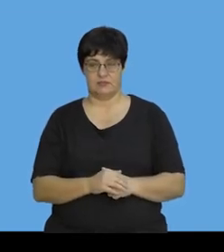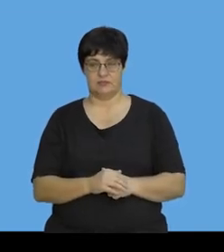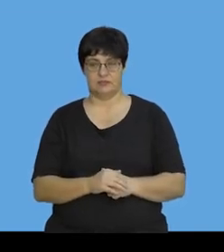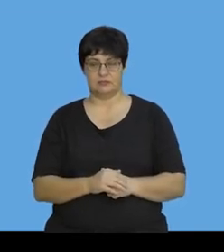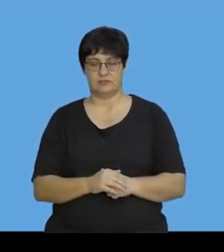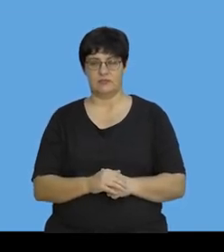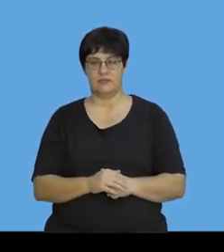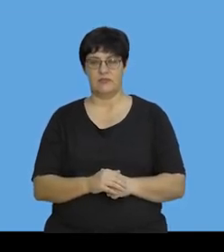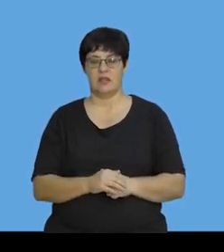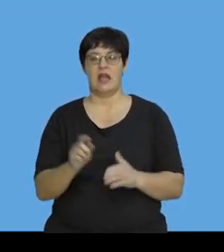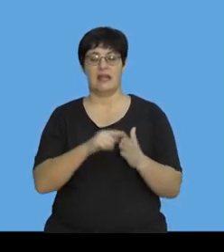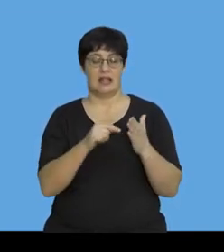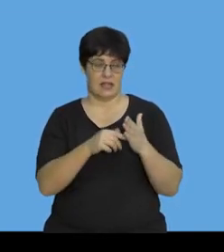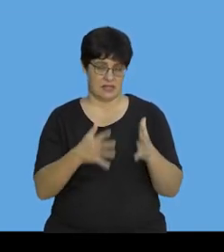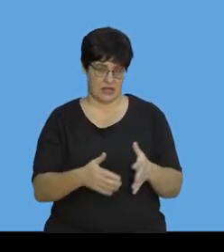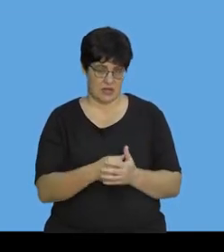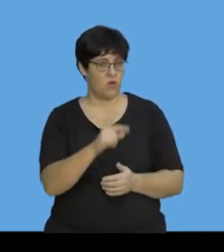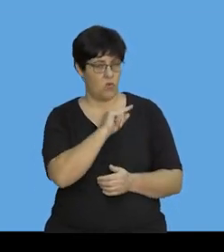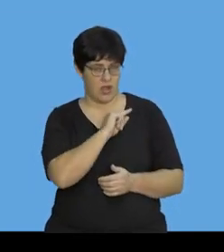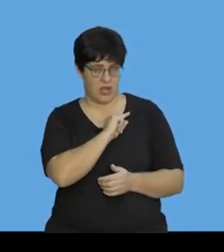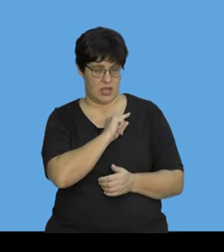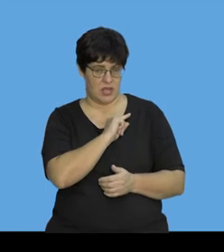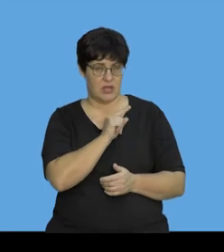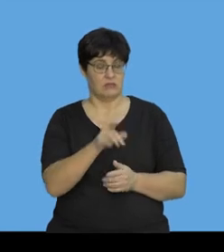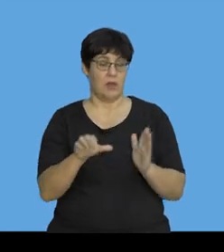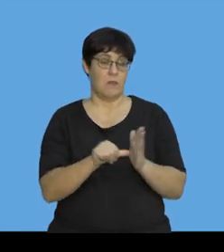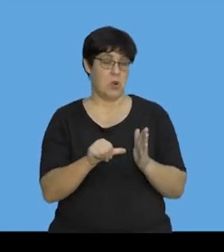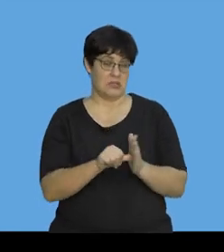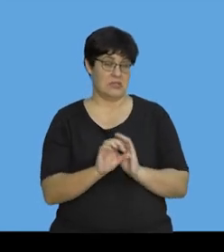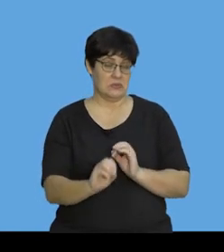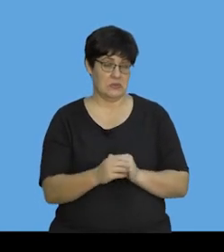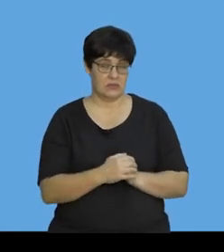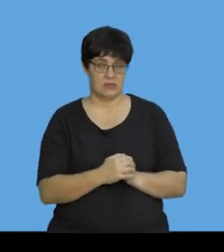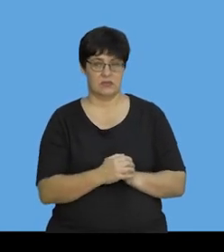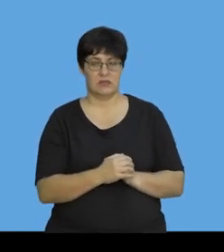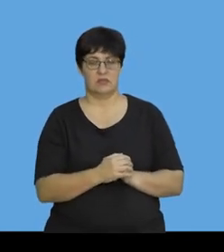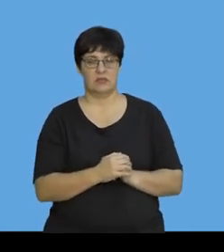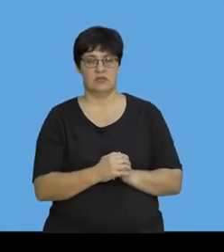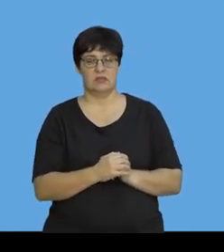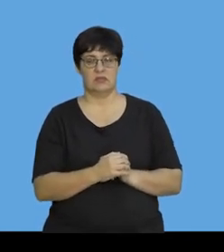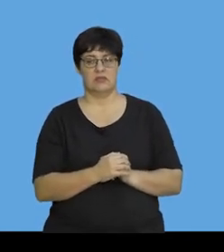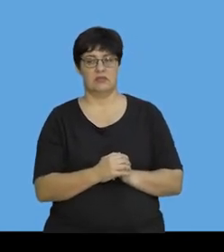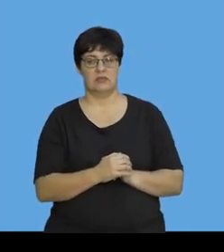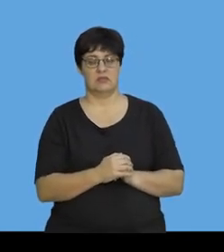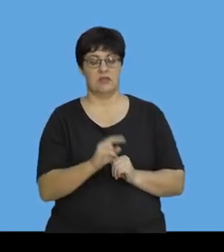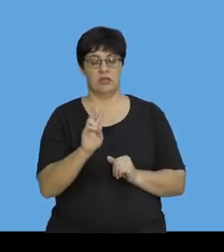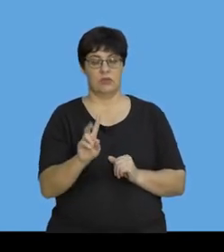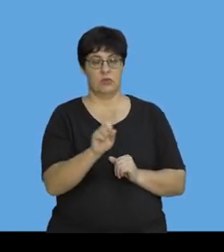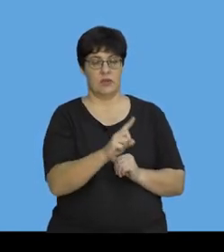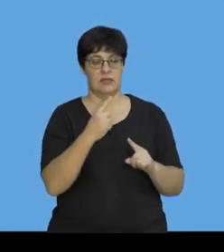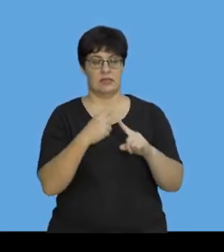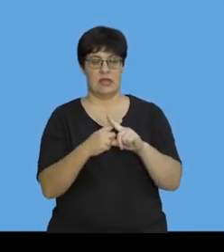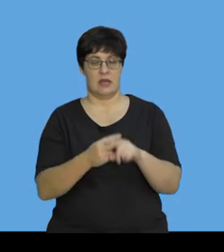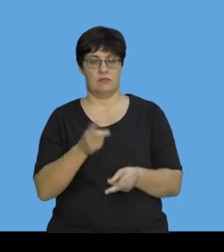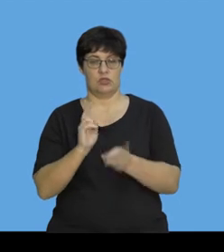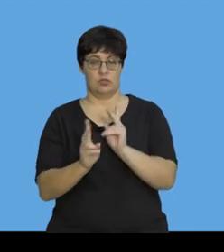And we're going to take out our calculators because they're very important to us. So, let's use our calculators. We're going to go 21